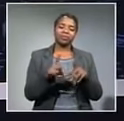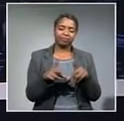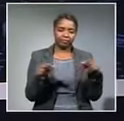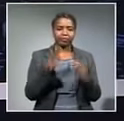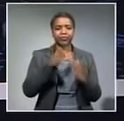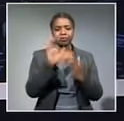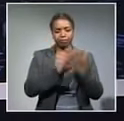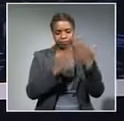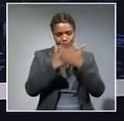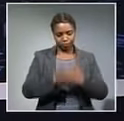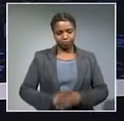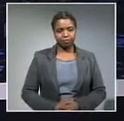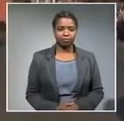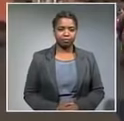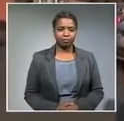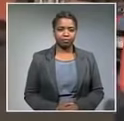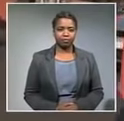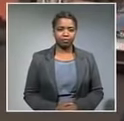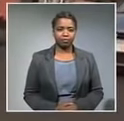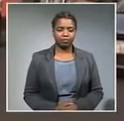recap your top story this evening.